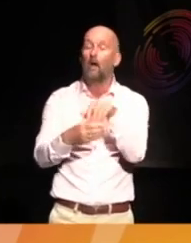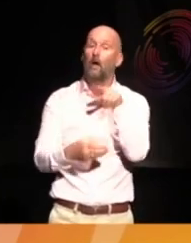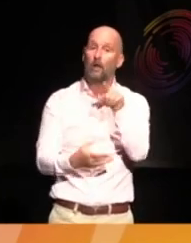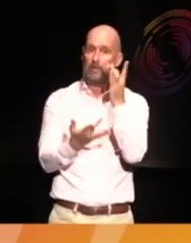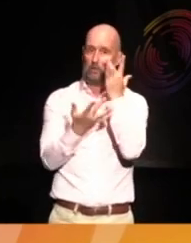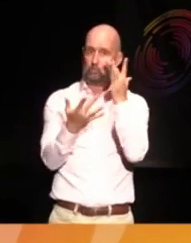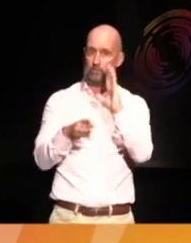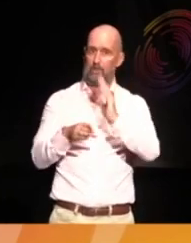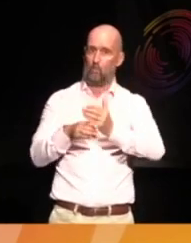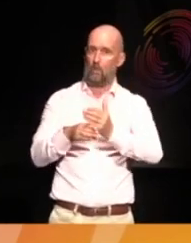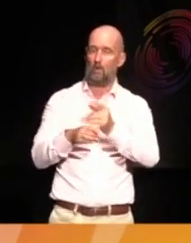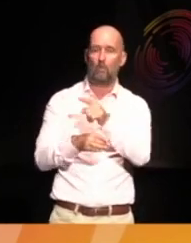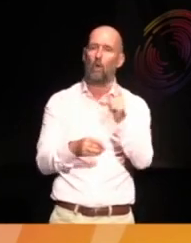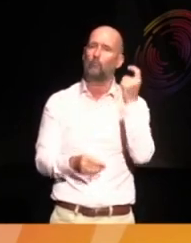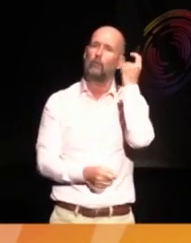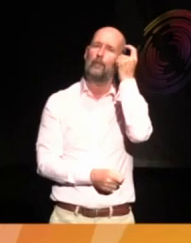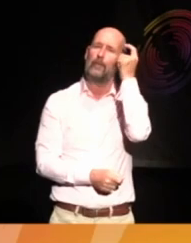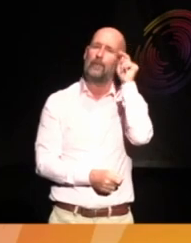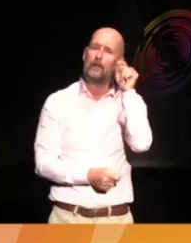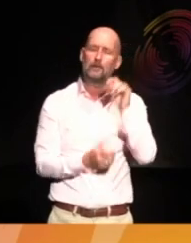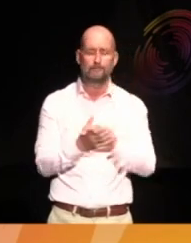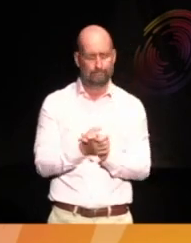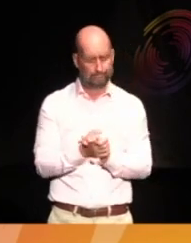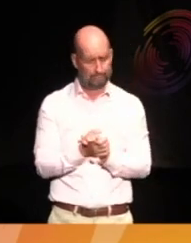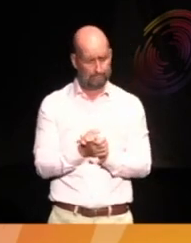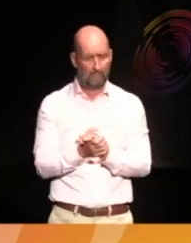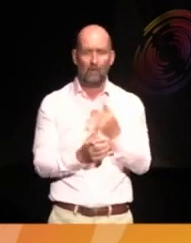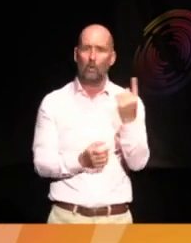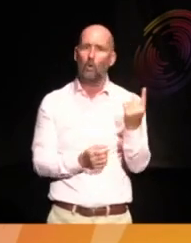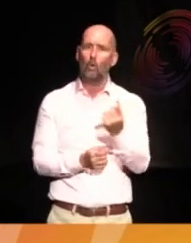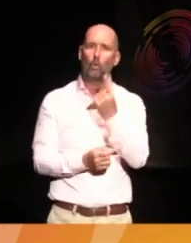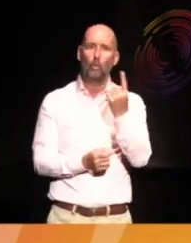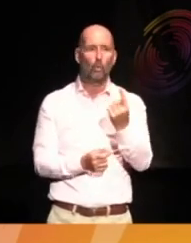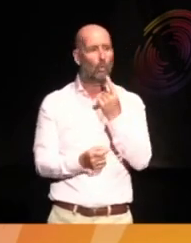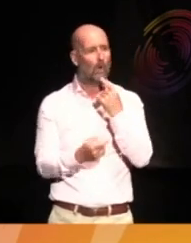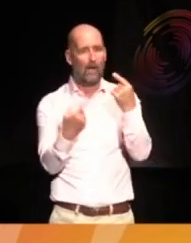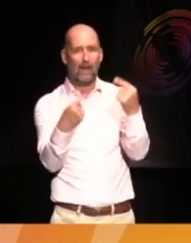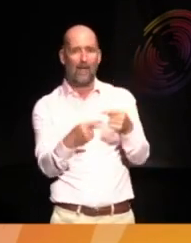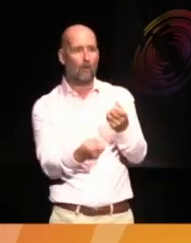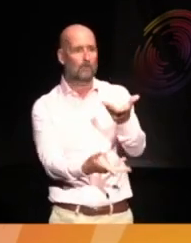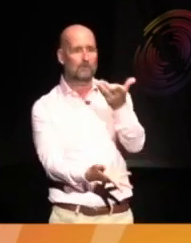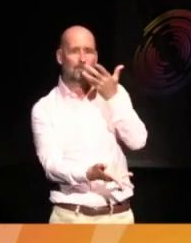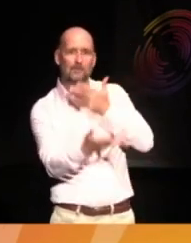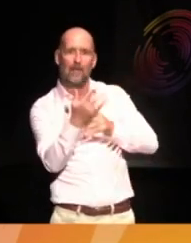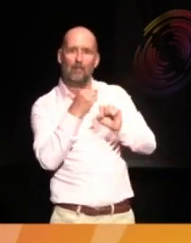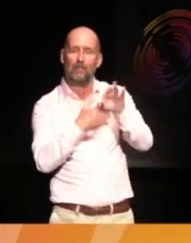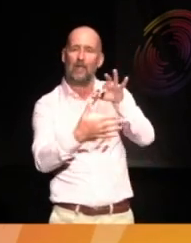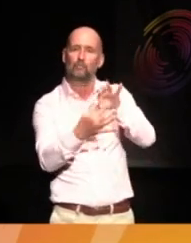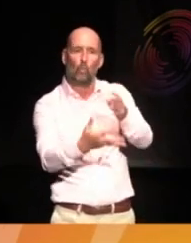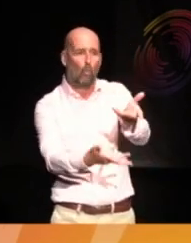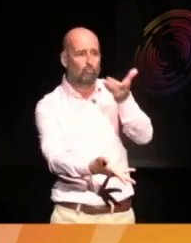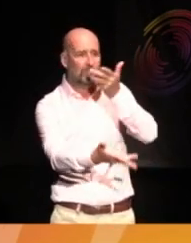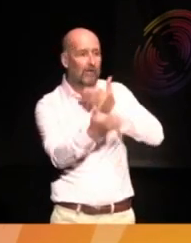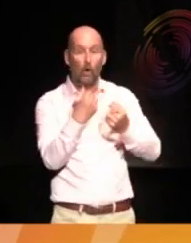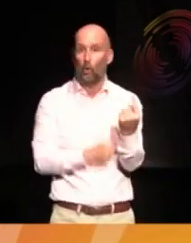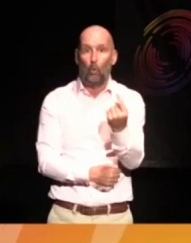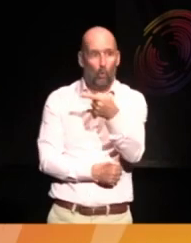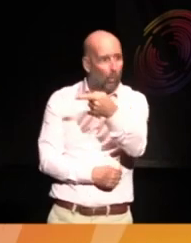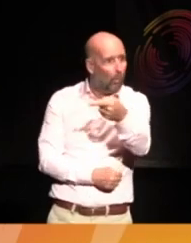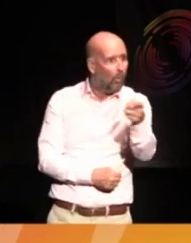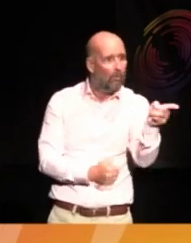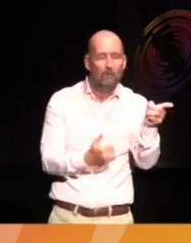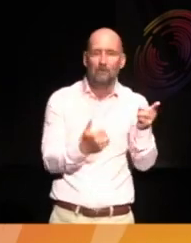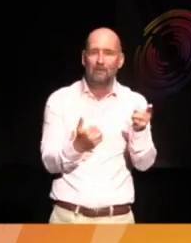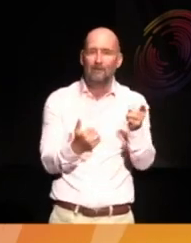we've been thinking about is who gets to tell their story within that context. And so actually